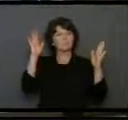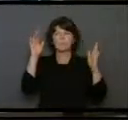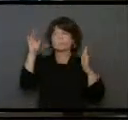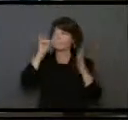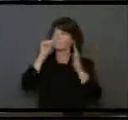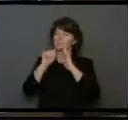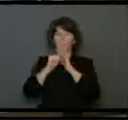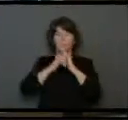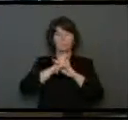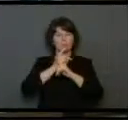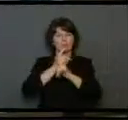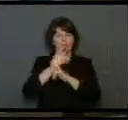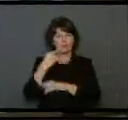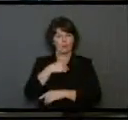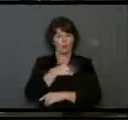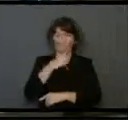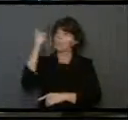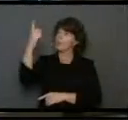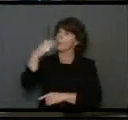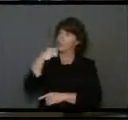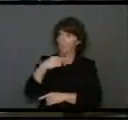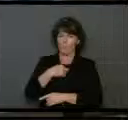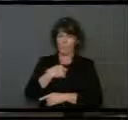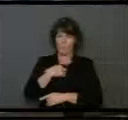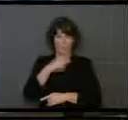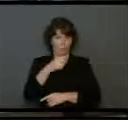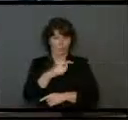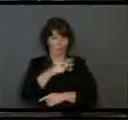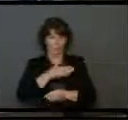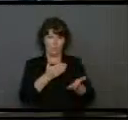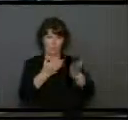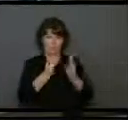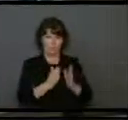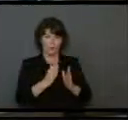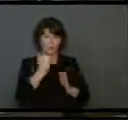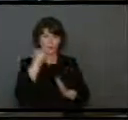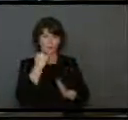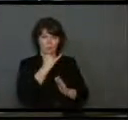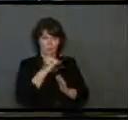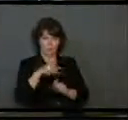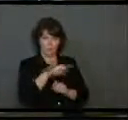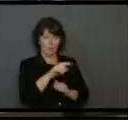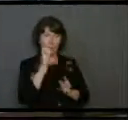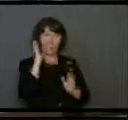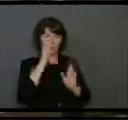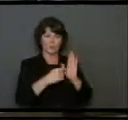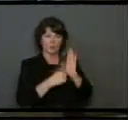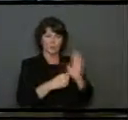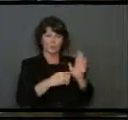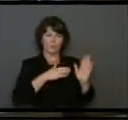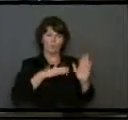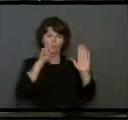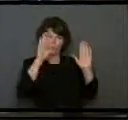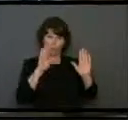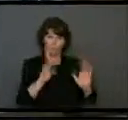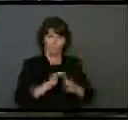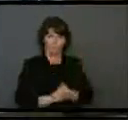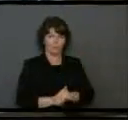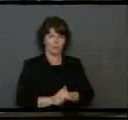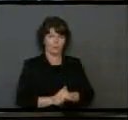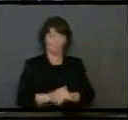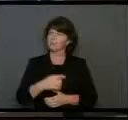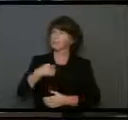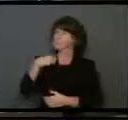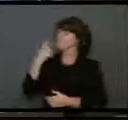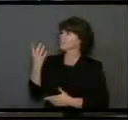quiver. He said to me, You are my servant, Israel, in whom I will display my splendor. But I said,